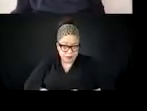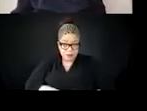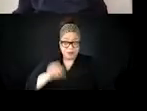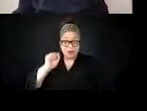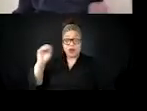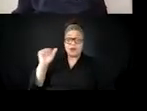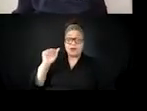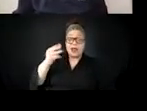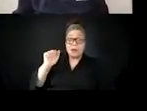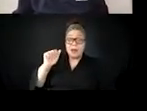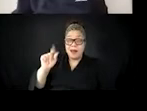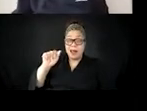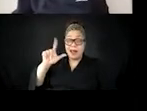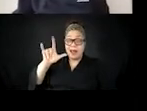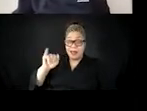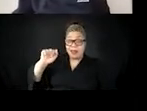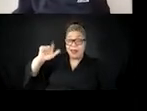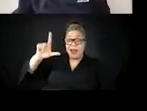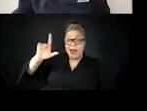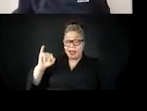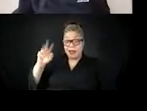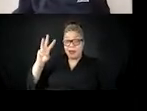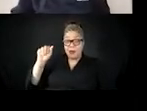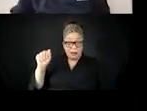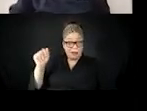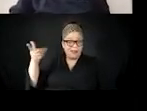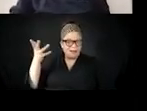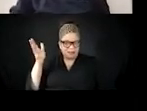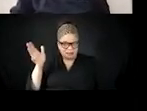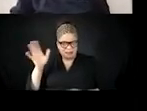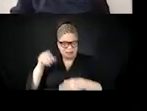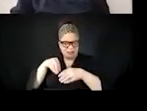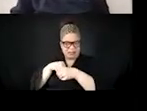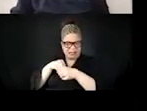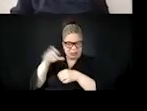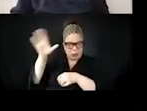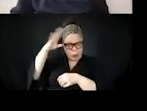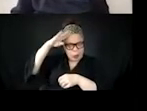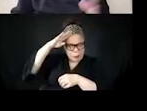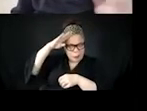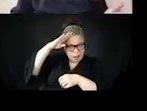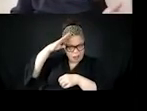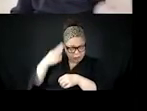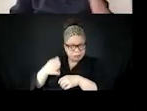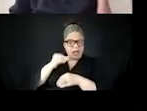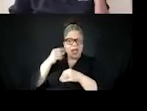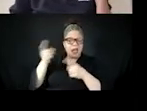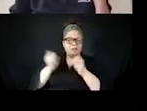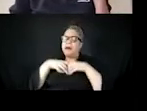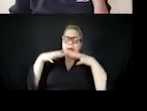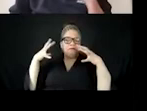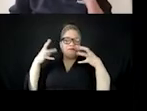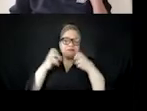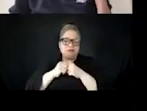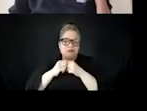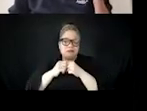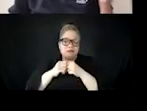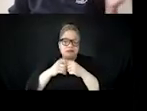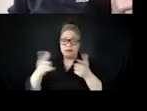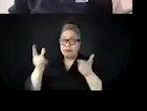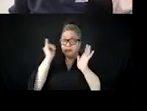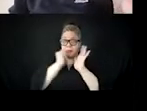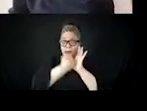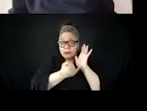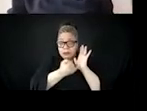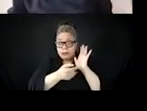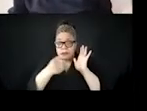with it exploded illustrations and misinformation claiming that this was an act of the Spanish, which it might have been, but they didn't know that